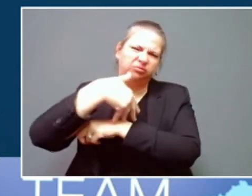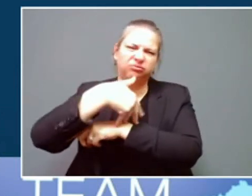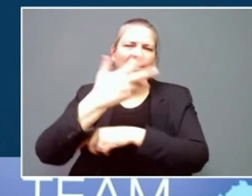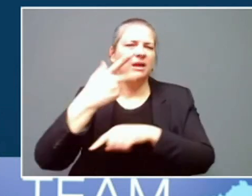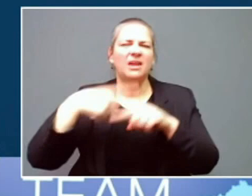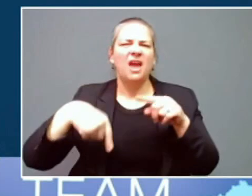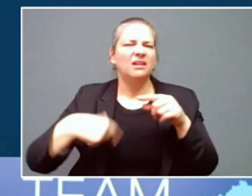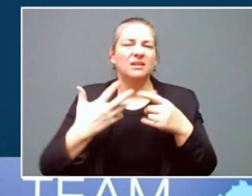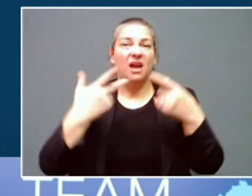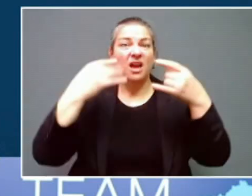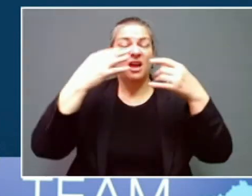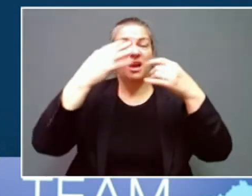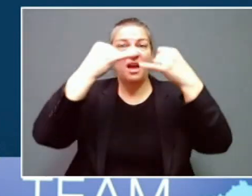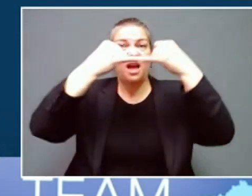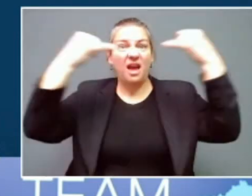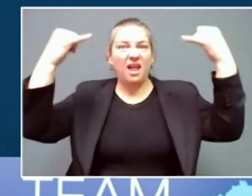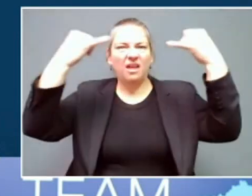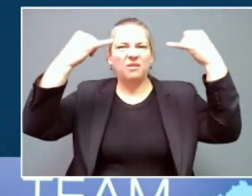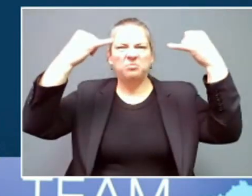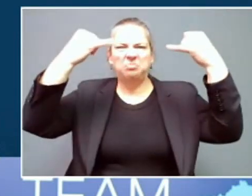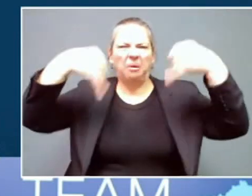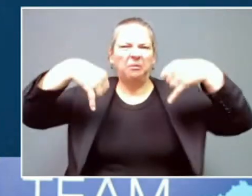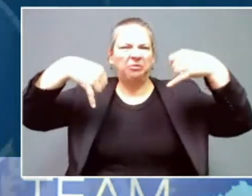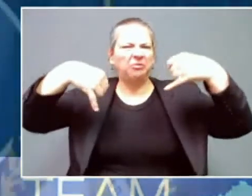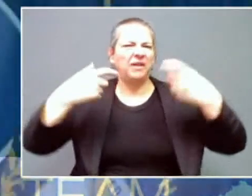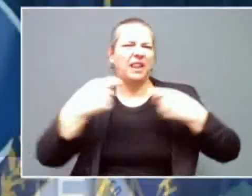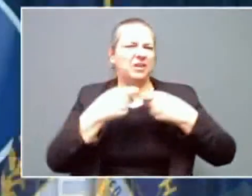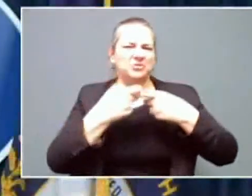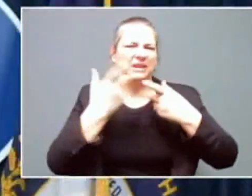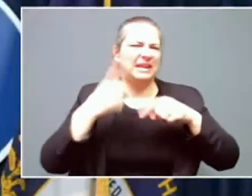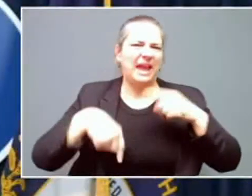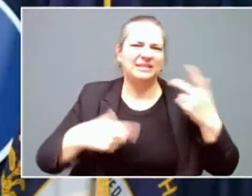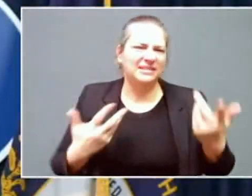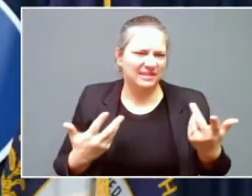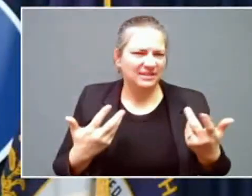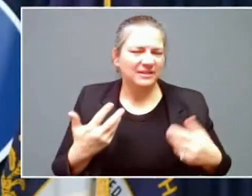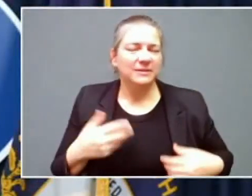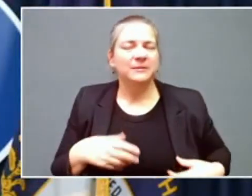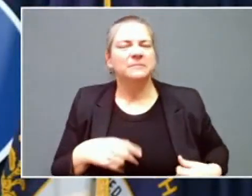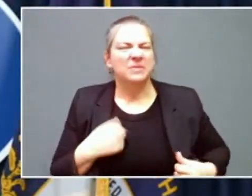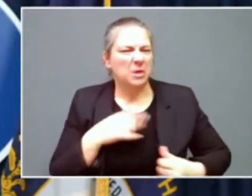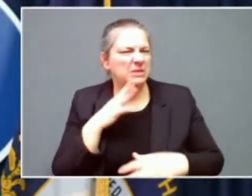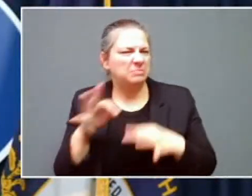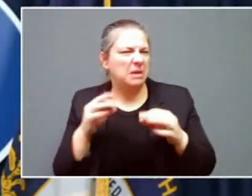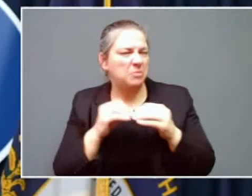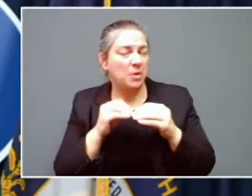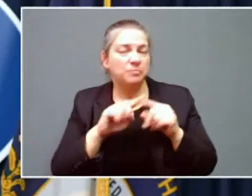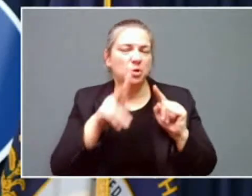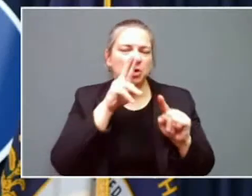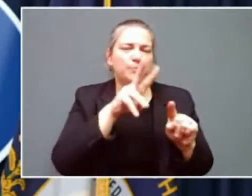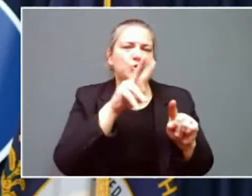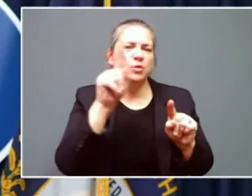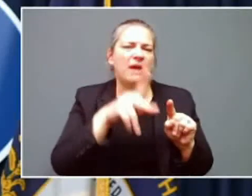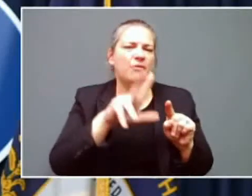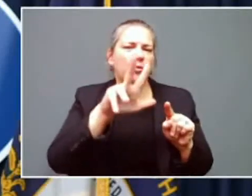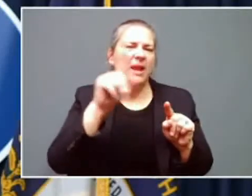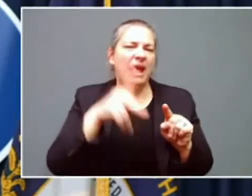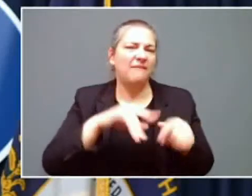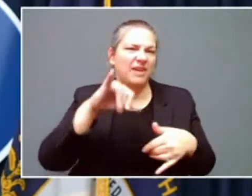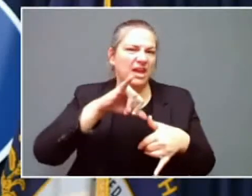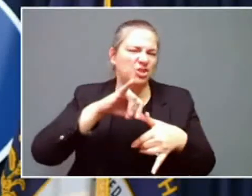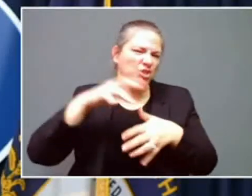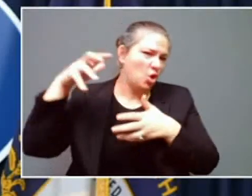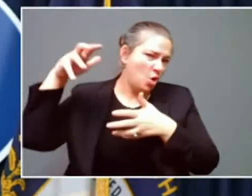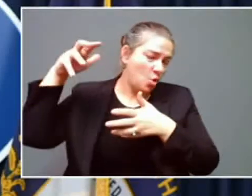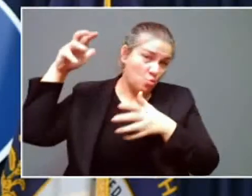that you can do in just a second. But to begin the event, we're looking at between two and a half and three and a half inches of rain that will begin down